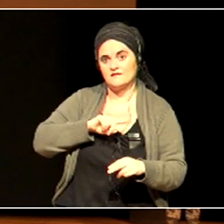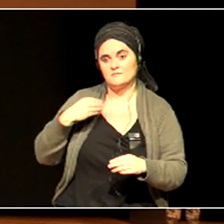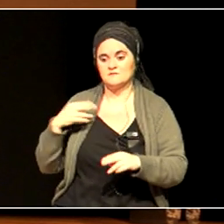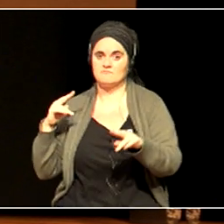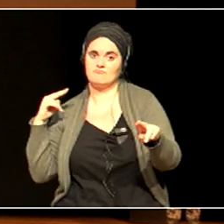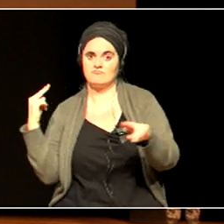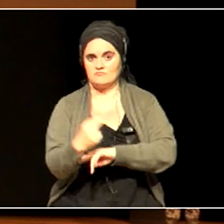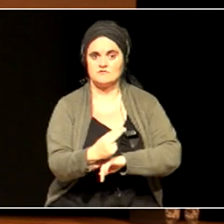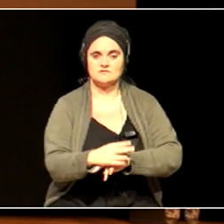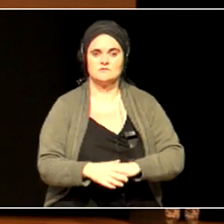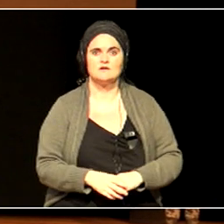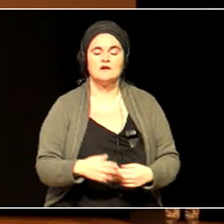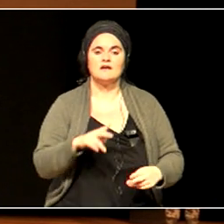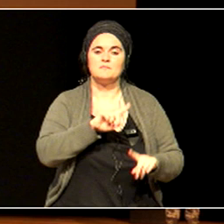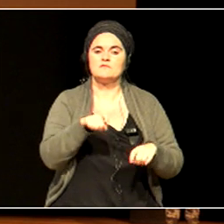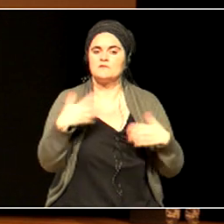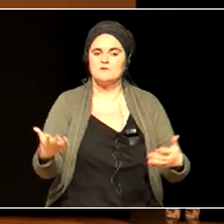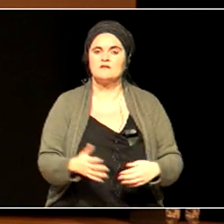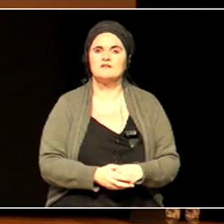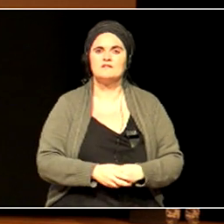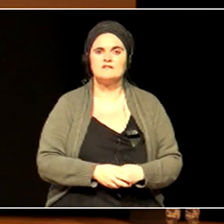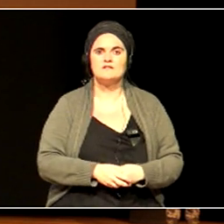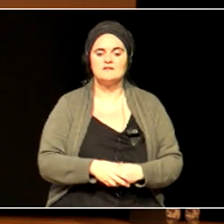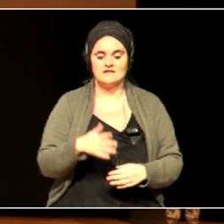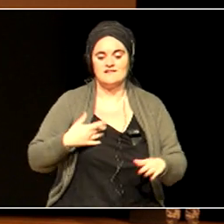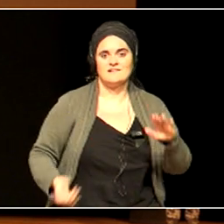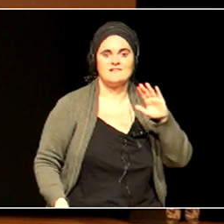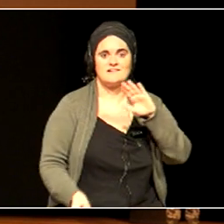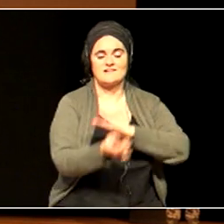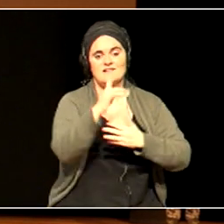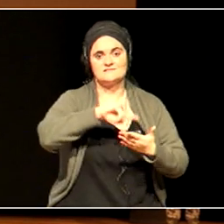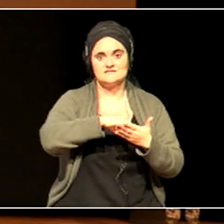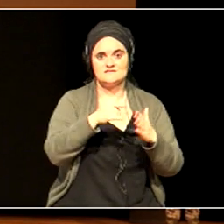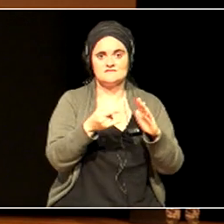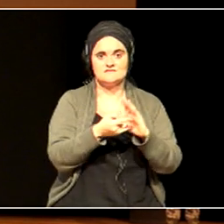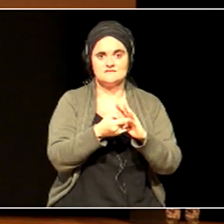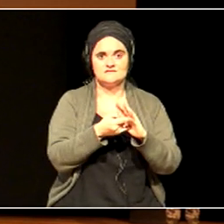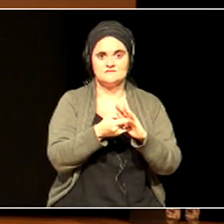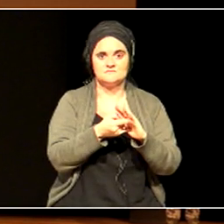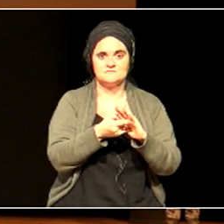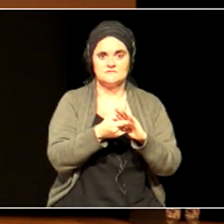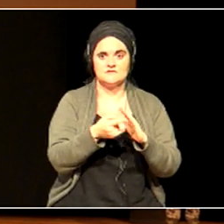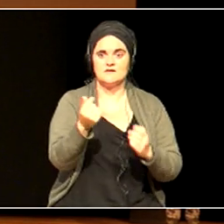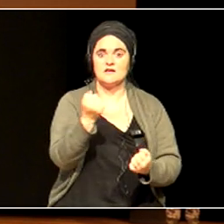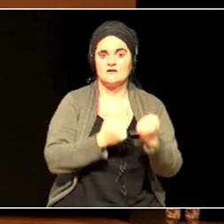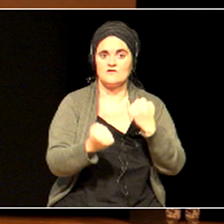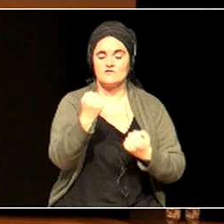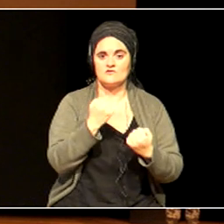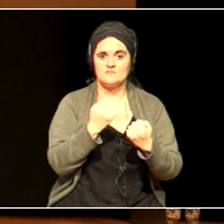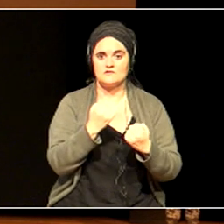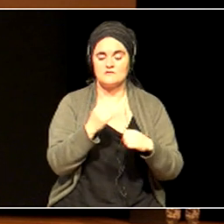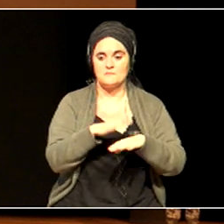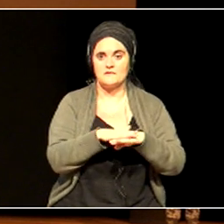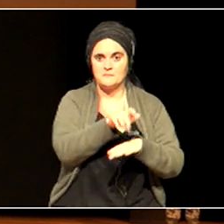financial systems which enable people to live together well,